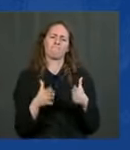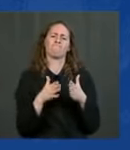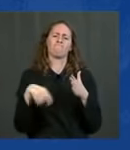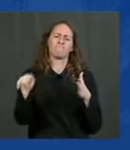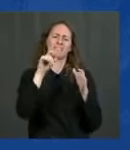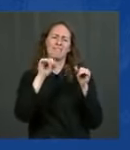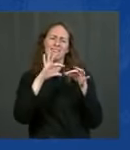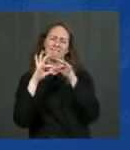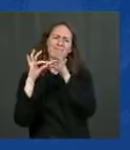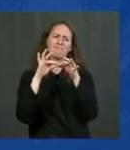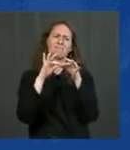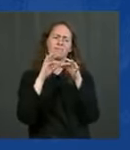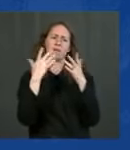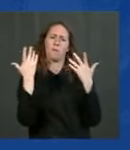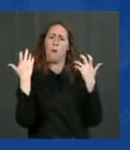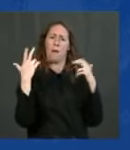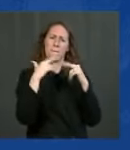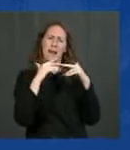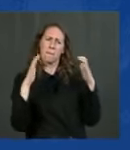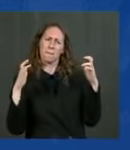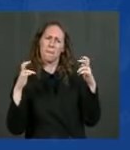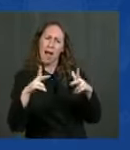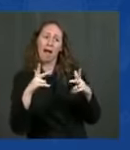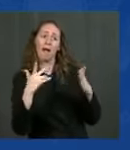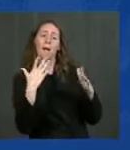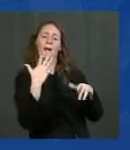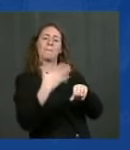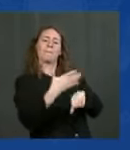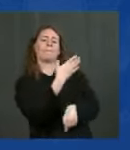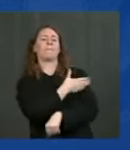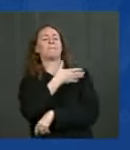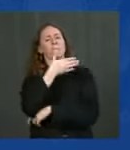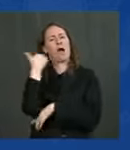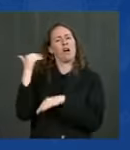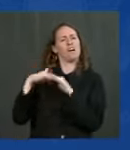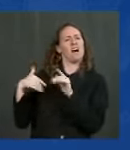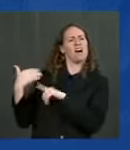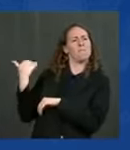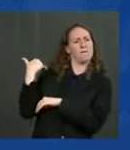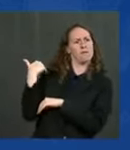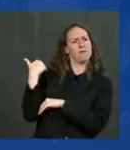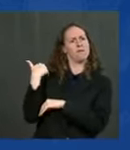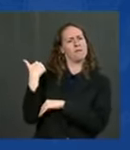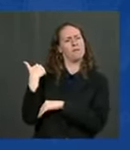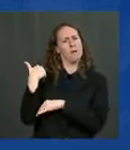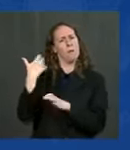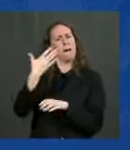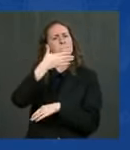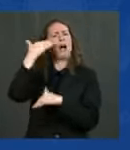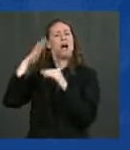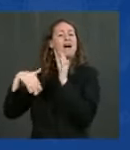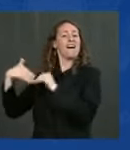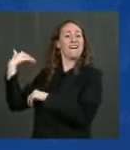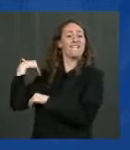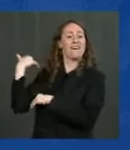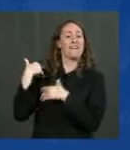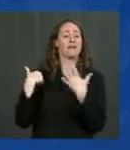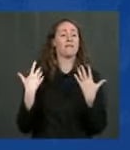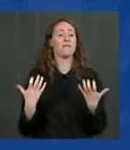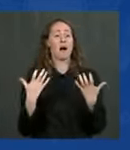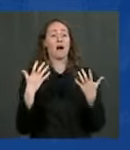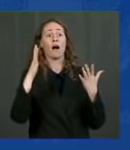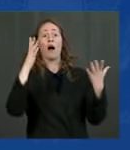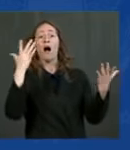build back we have to build back better than it was before better than it was before so when another super storm comes it's not the